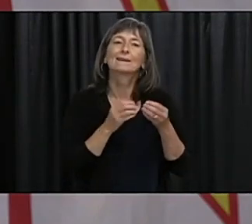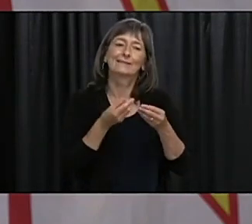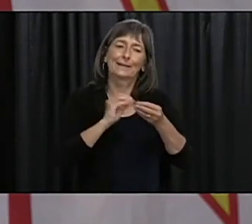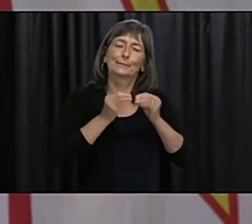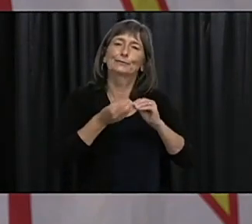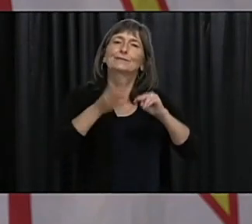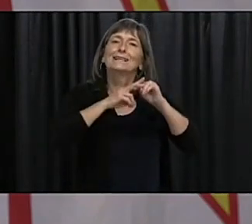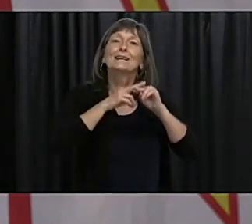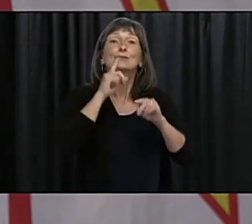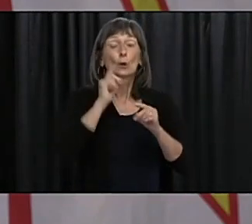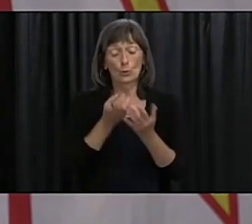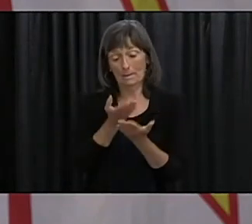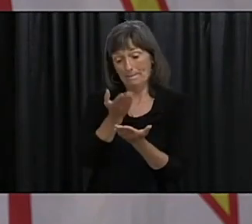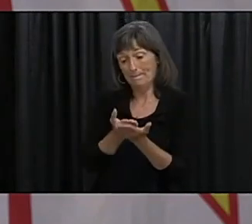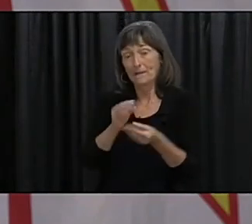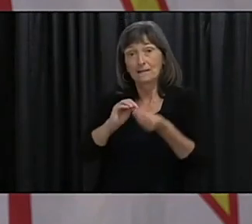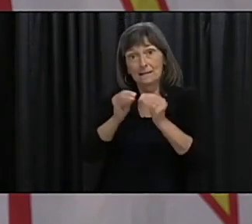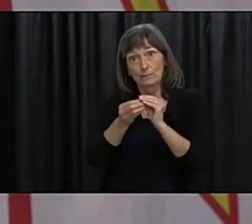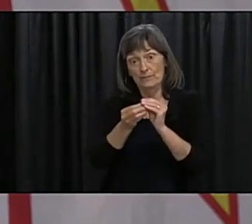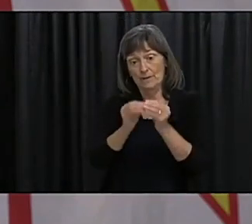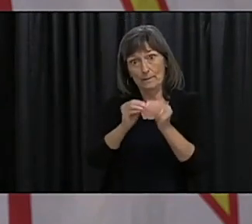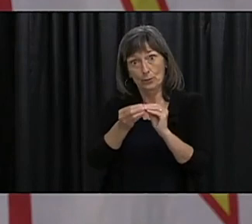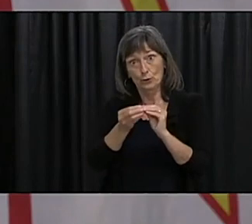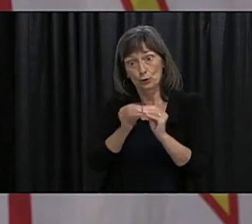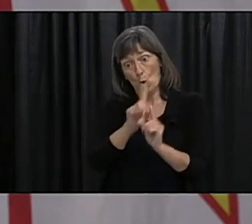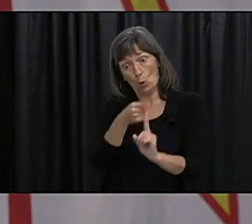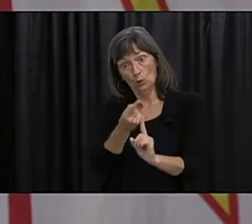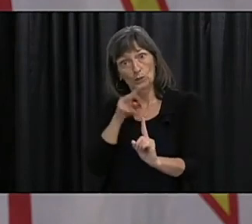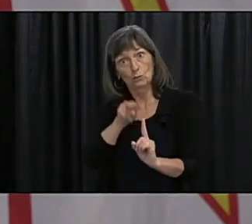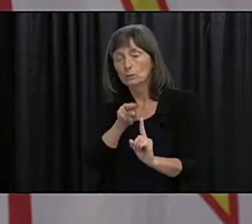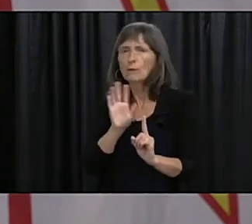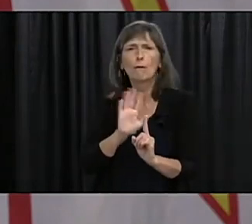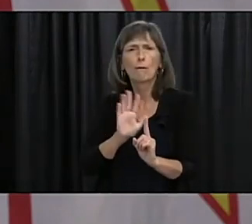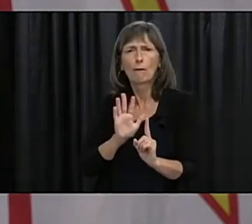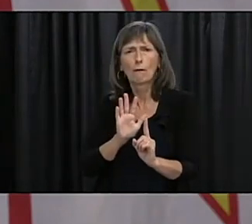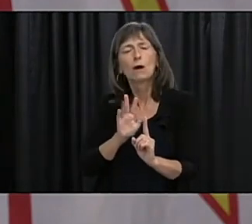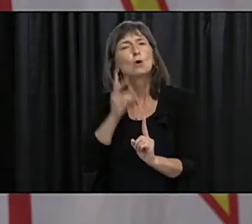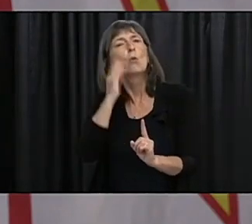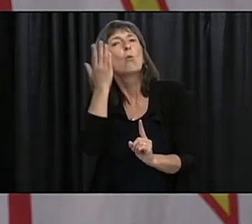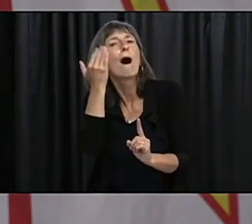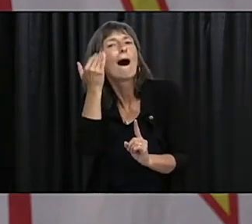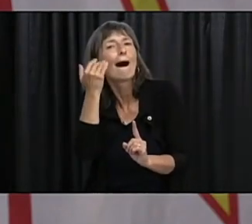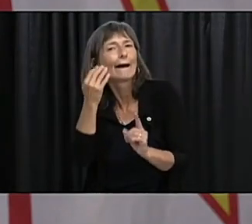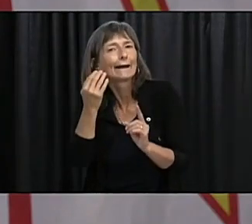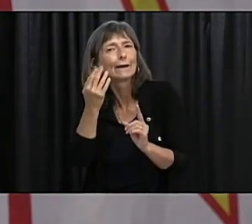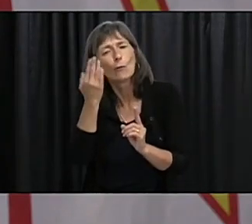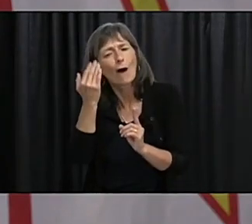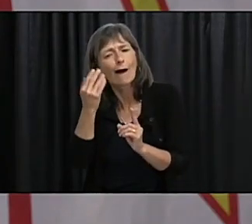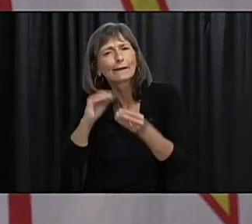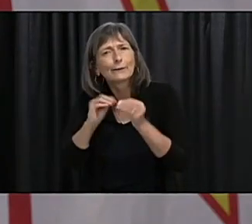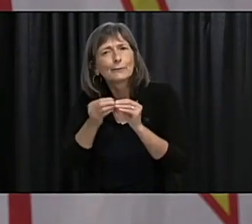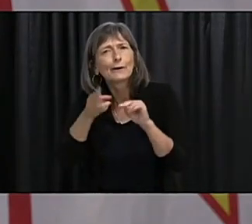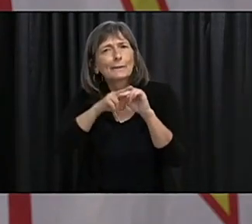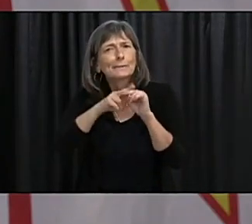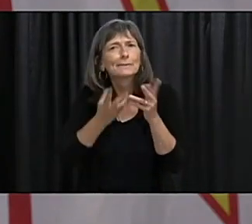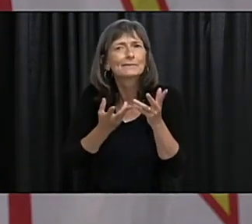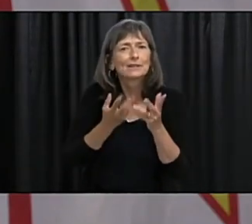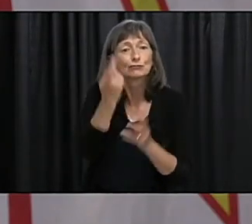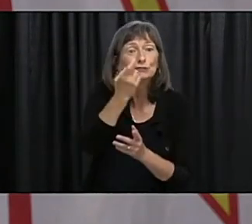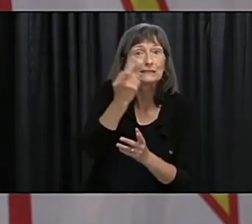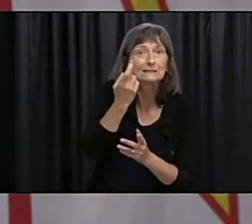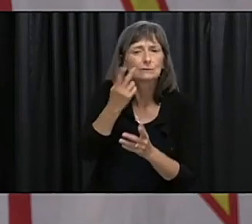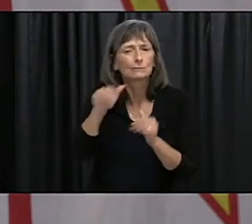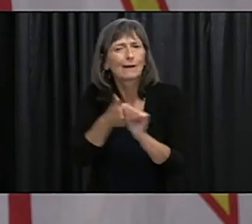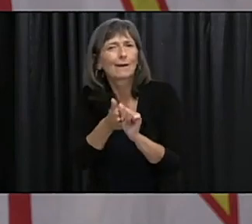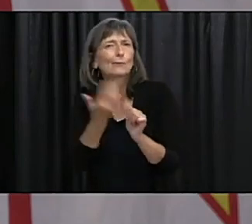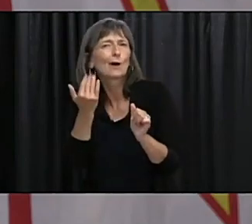the numbers so sometimes an increase in cases may be related to an outbreak in a particular